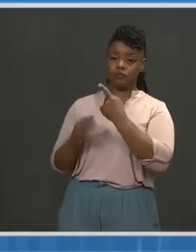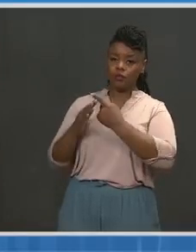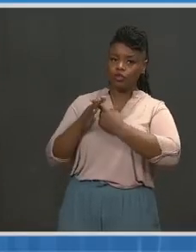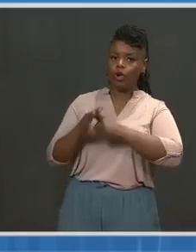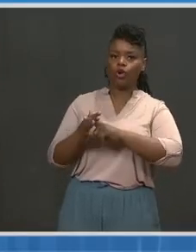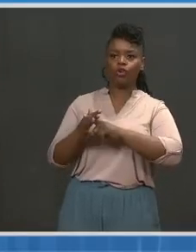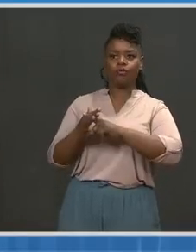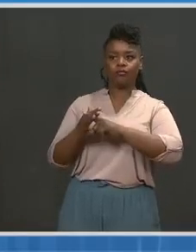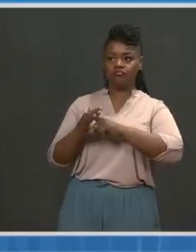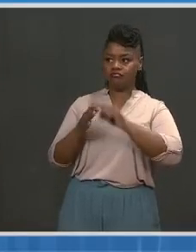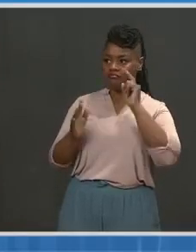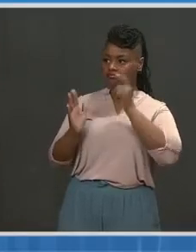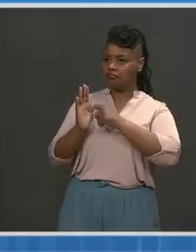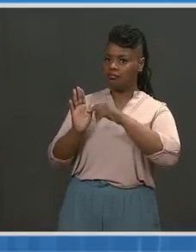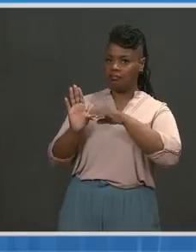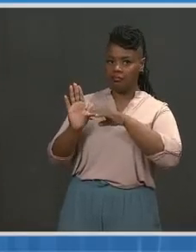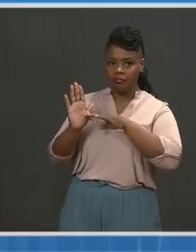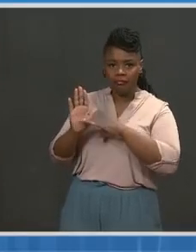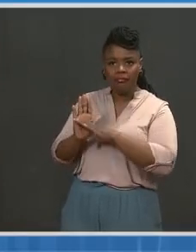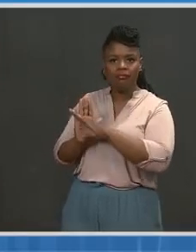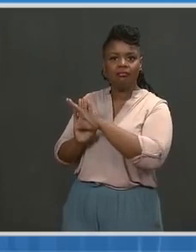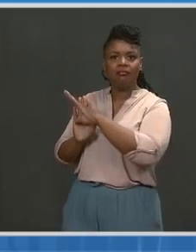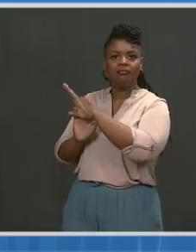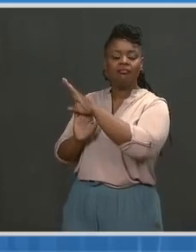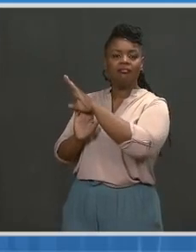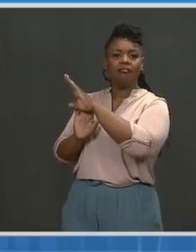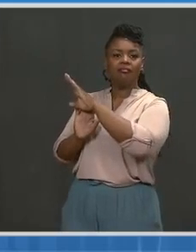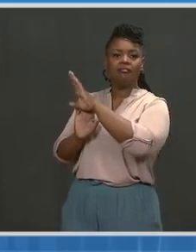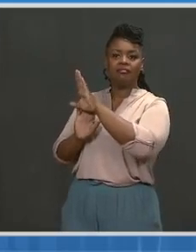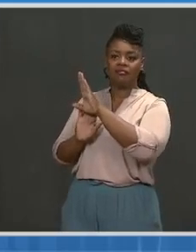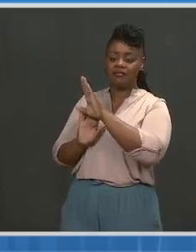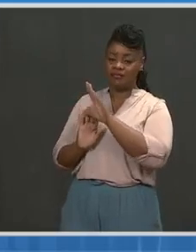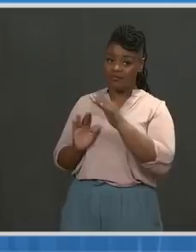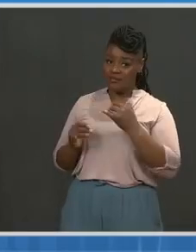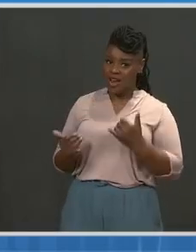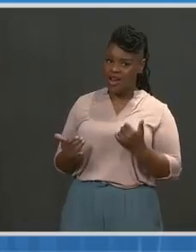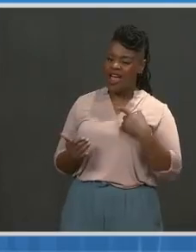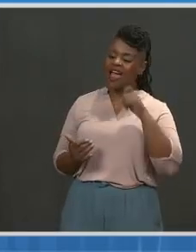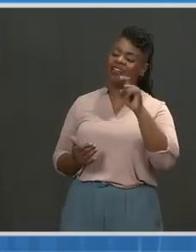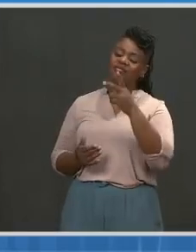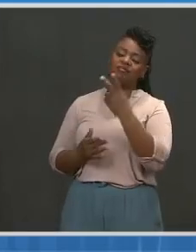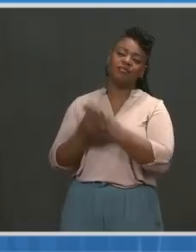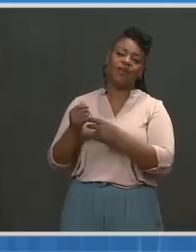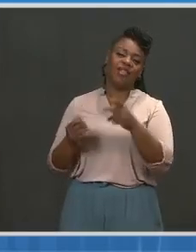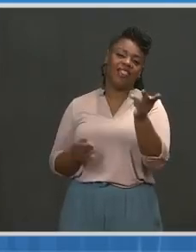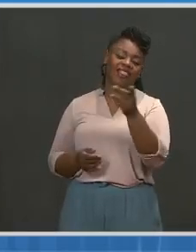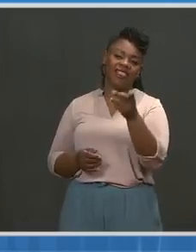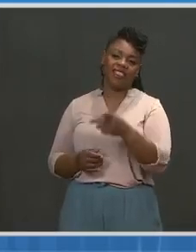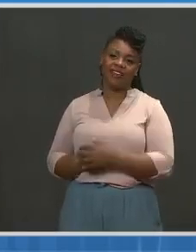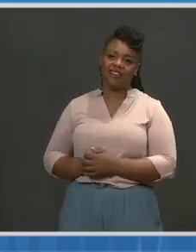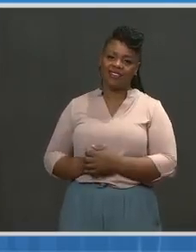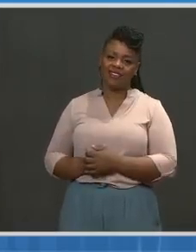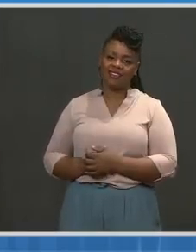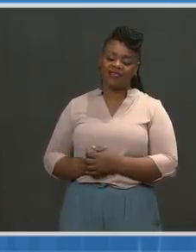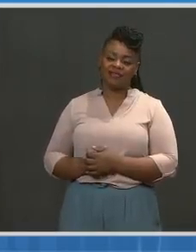awaited turning the corner on the pandemic? And that's for Drs. Walensky and Fauci.